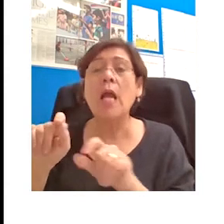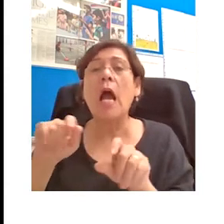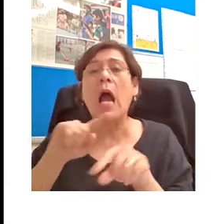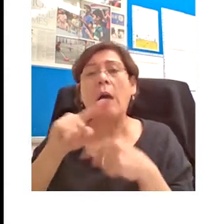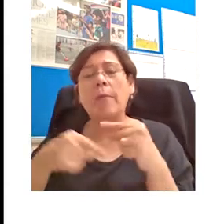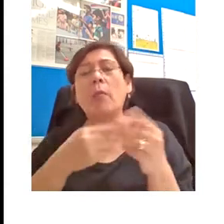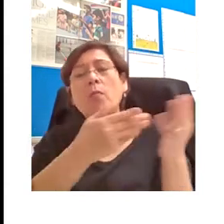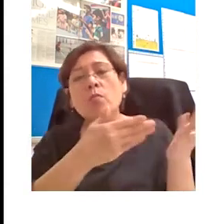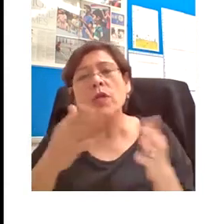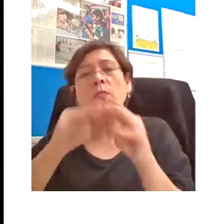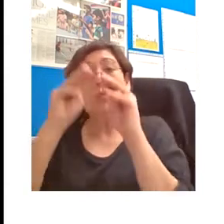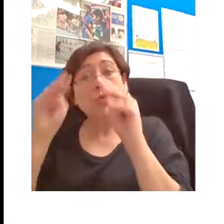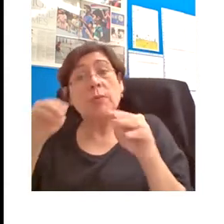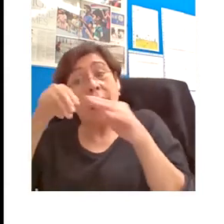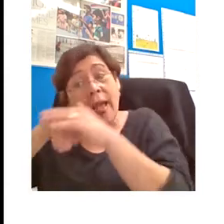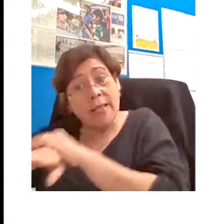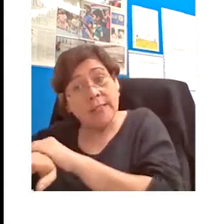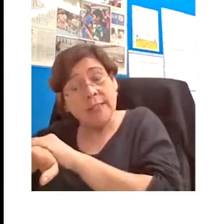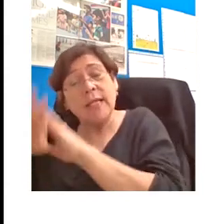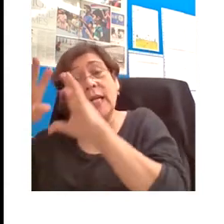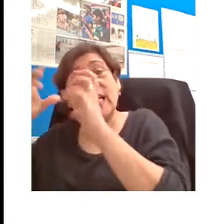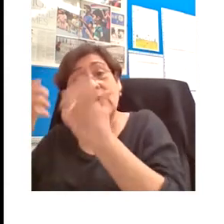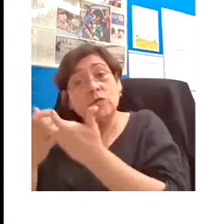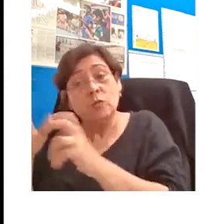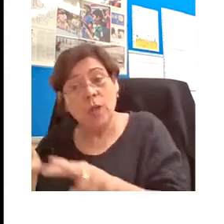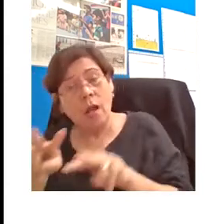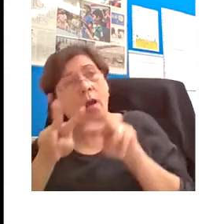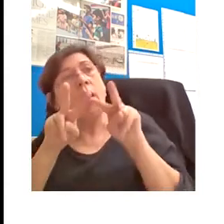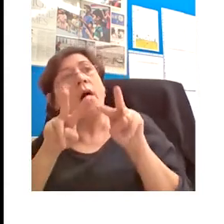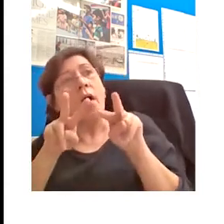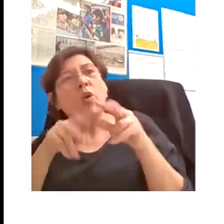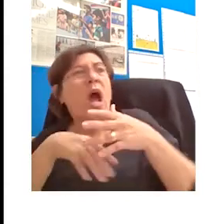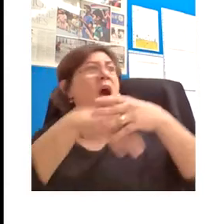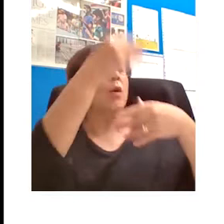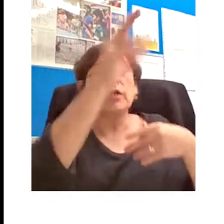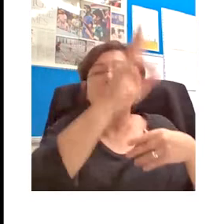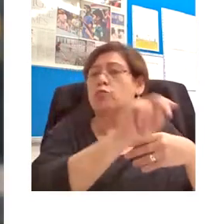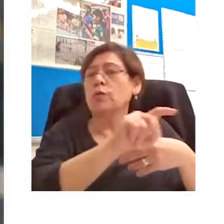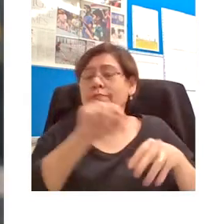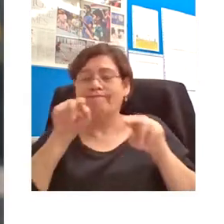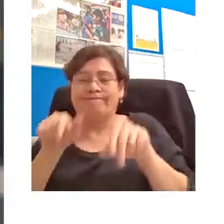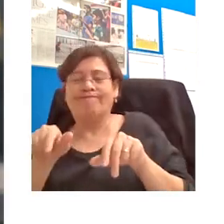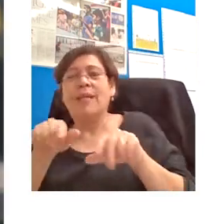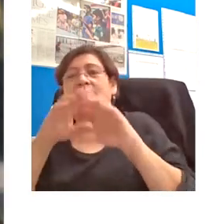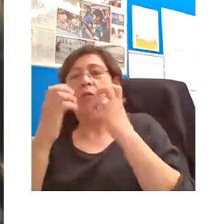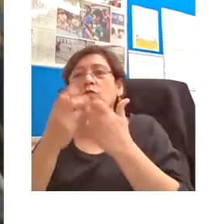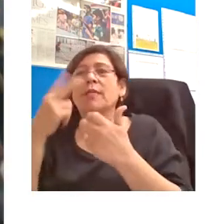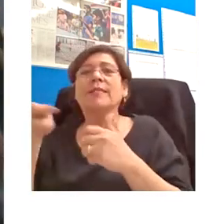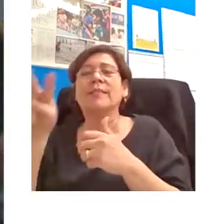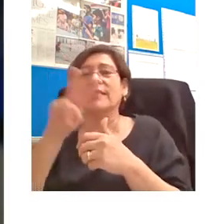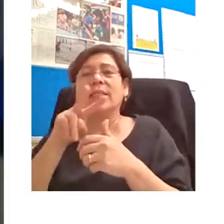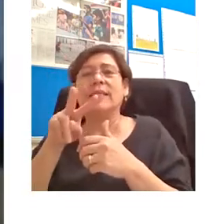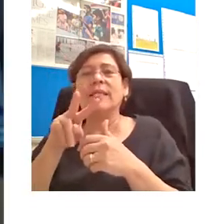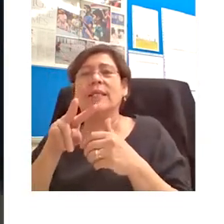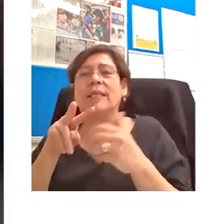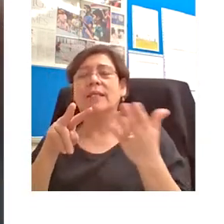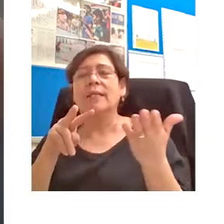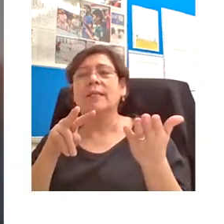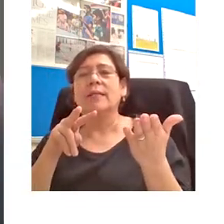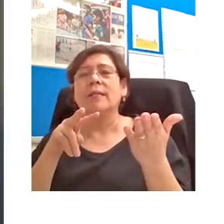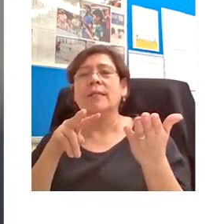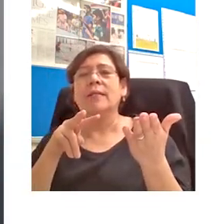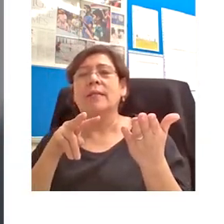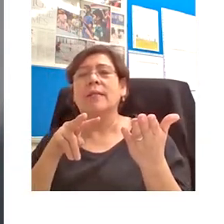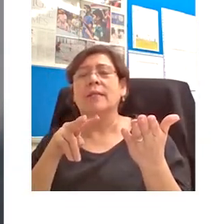to bring the classroom back into the museum and here we have a mobile ready apps which allow which